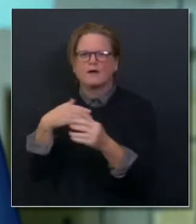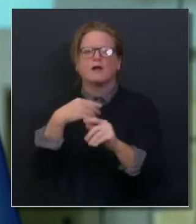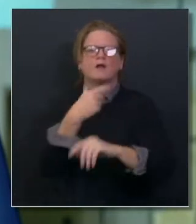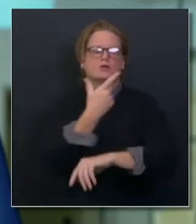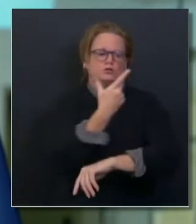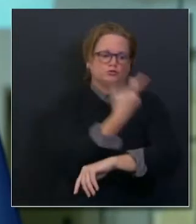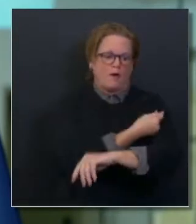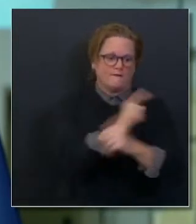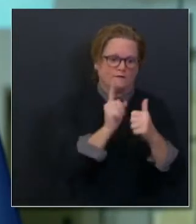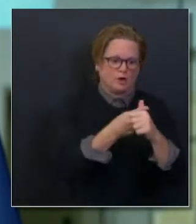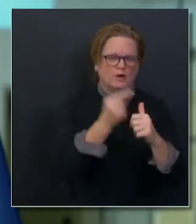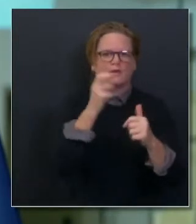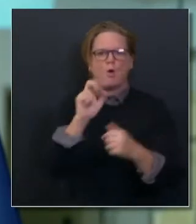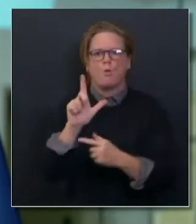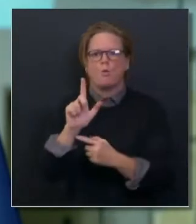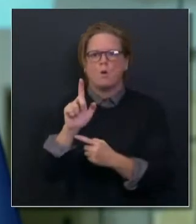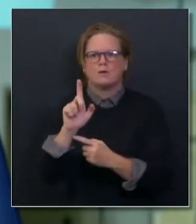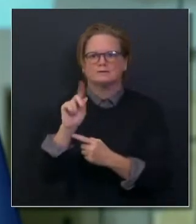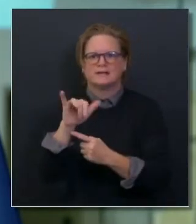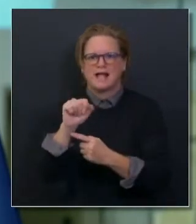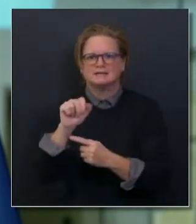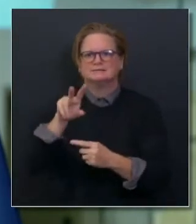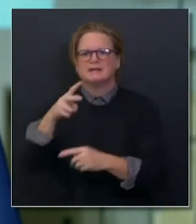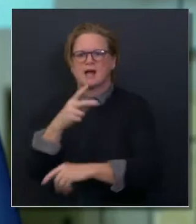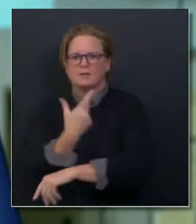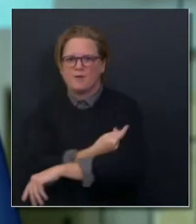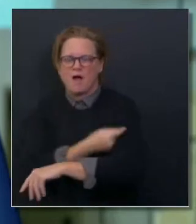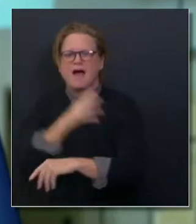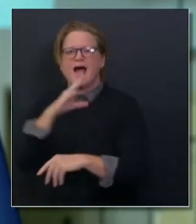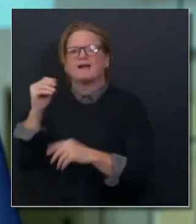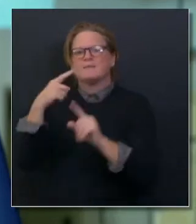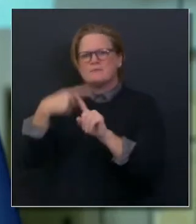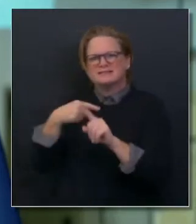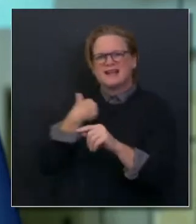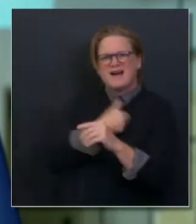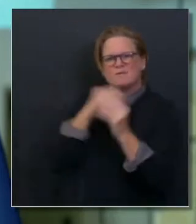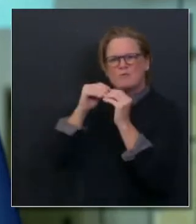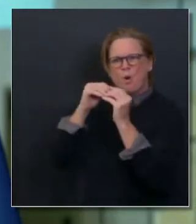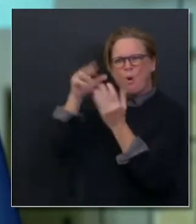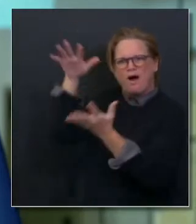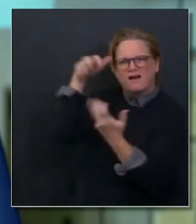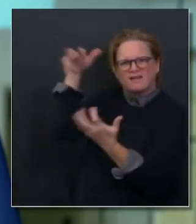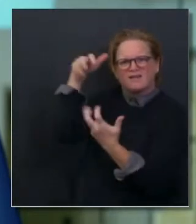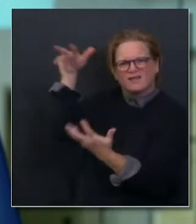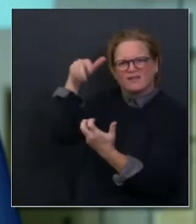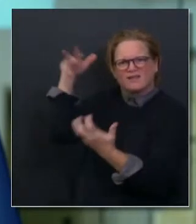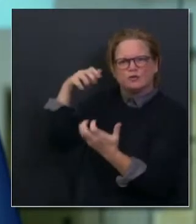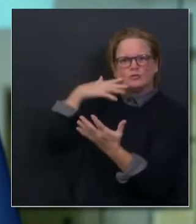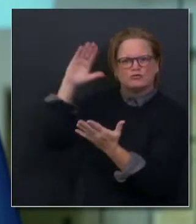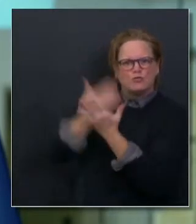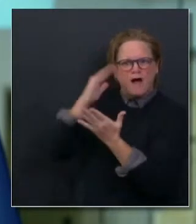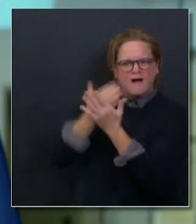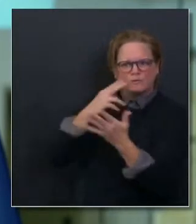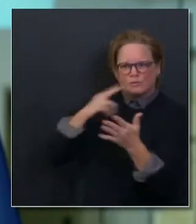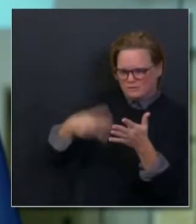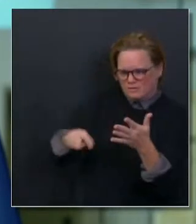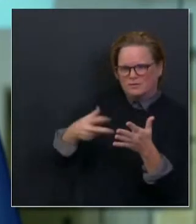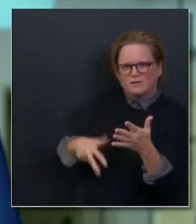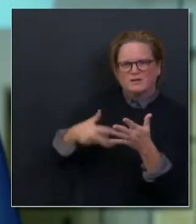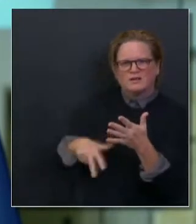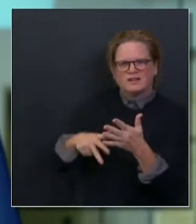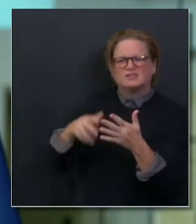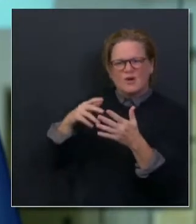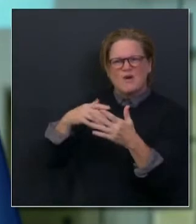additional vaccines now in the queue, and we expect a few million, as I said, by the end of the month. By the way, that will start having an impact. Just the first